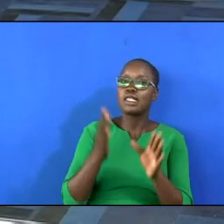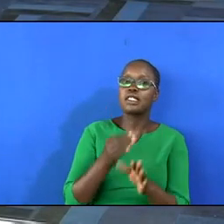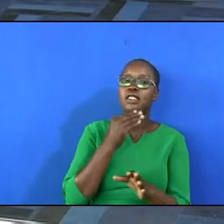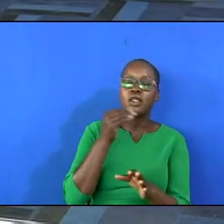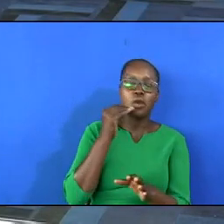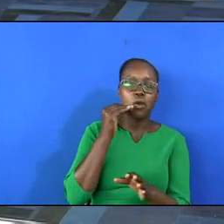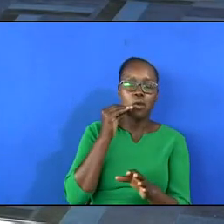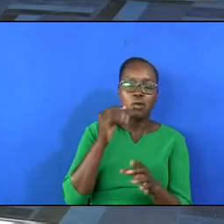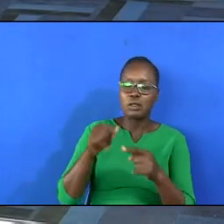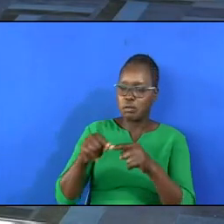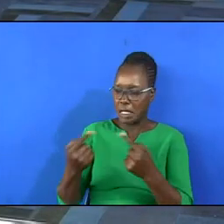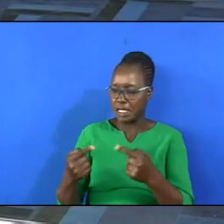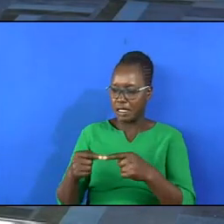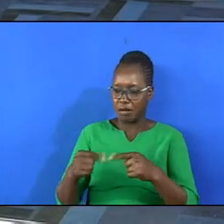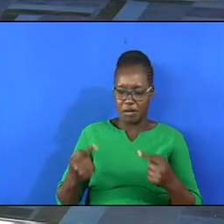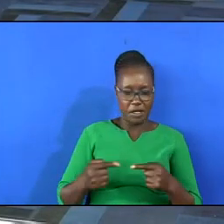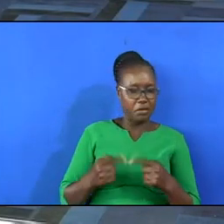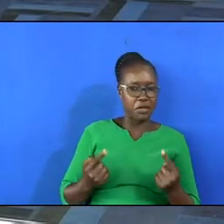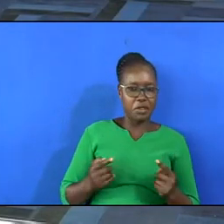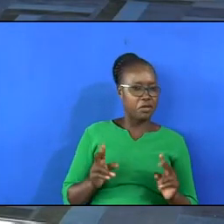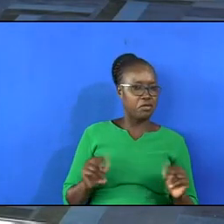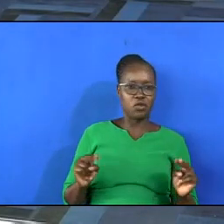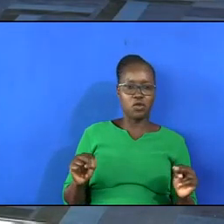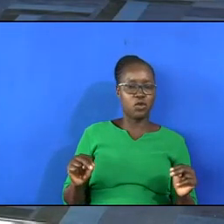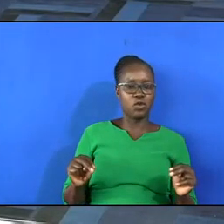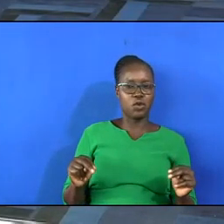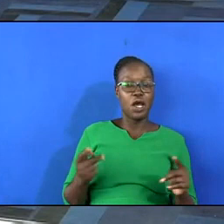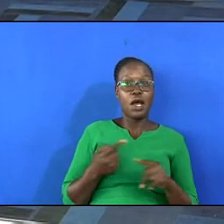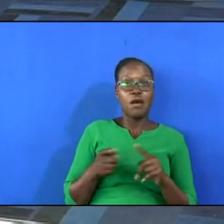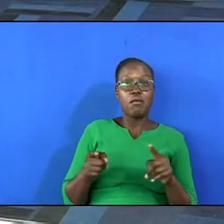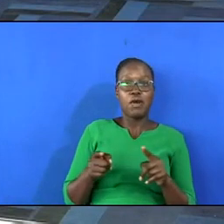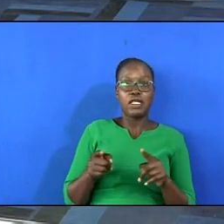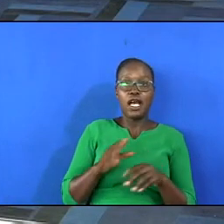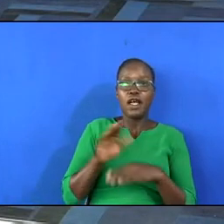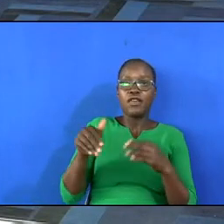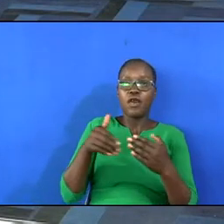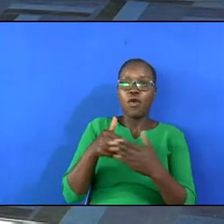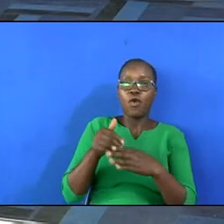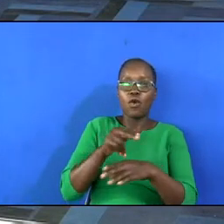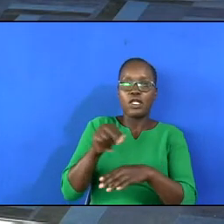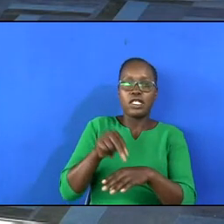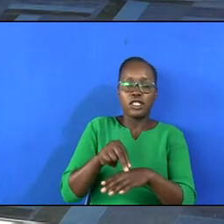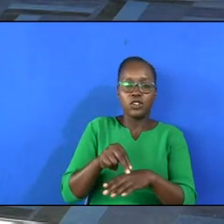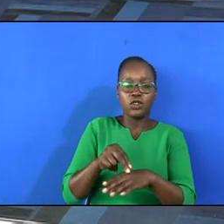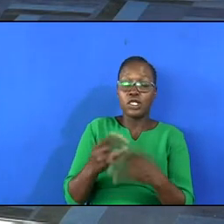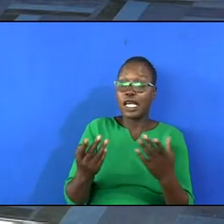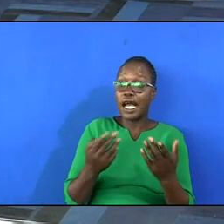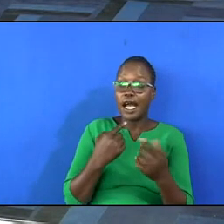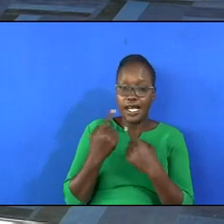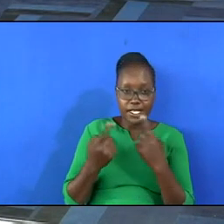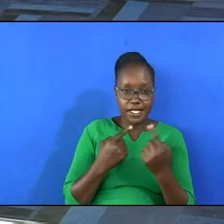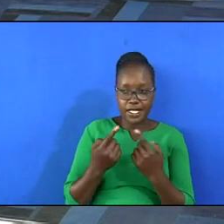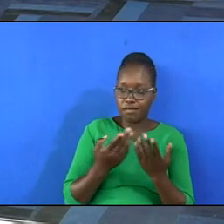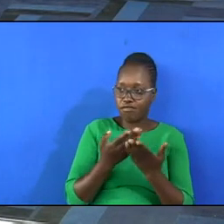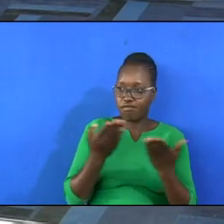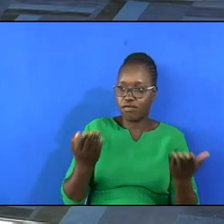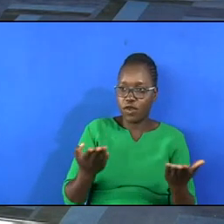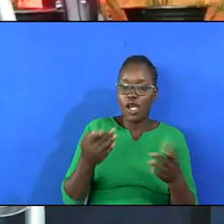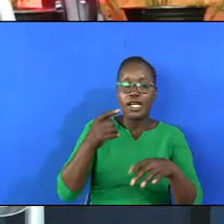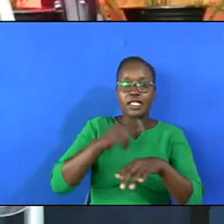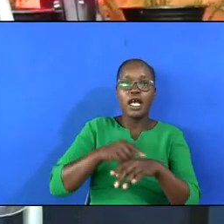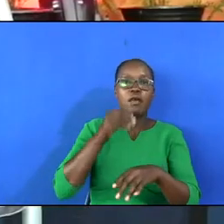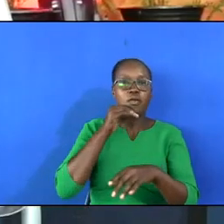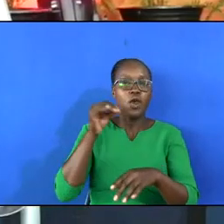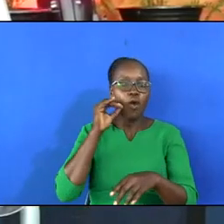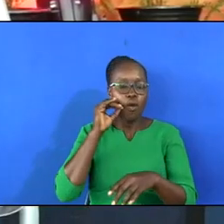home is falling apart, no, but the whole nation. Let me tell you, when the home